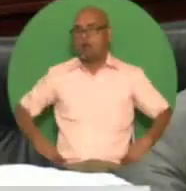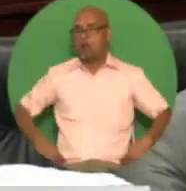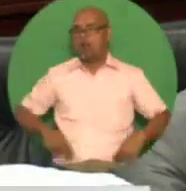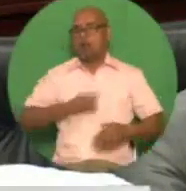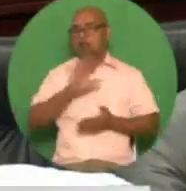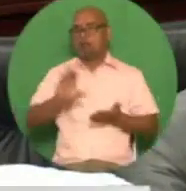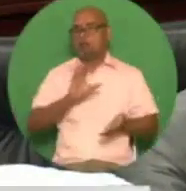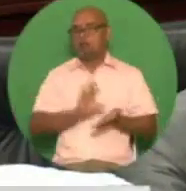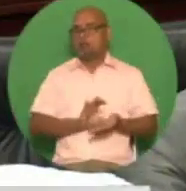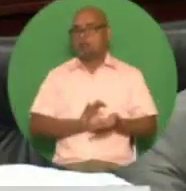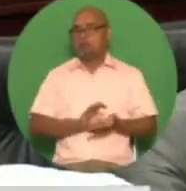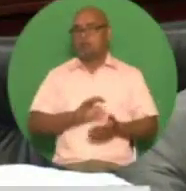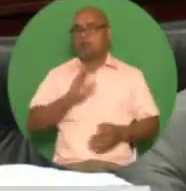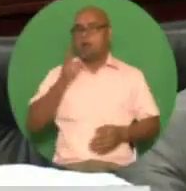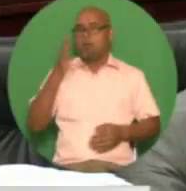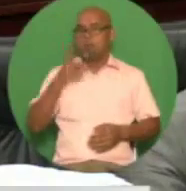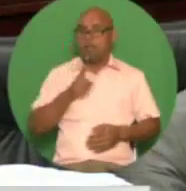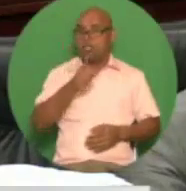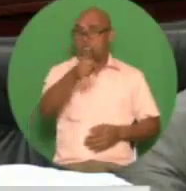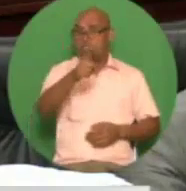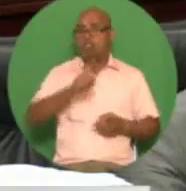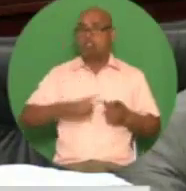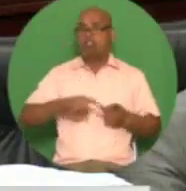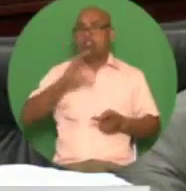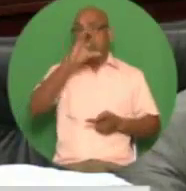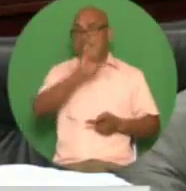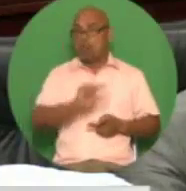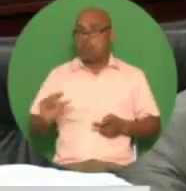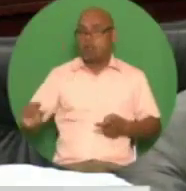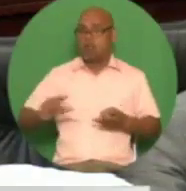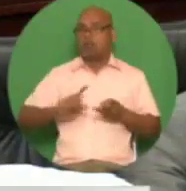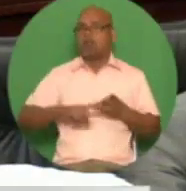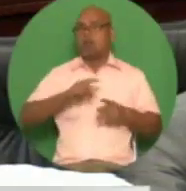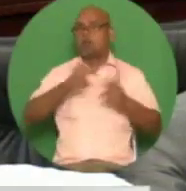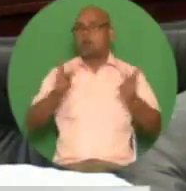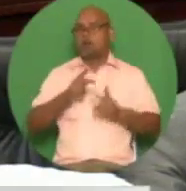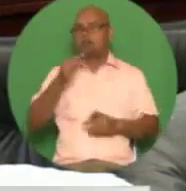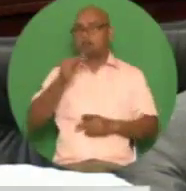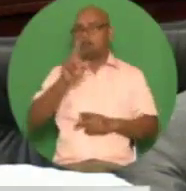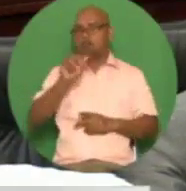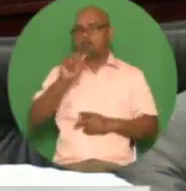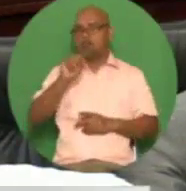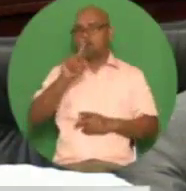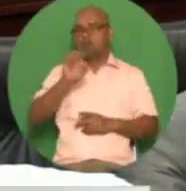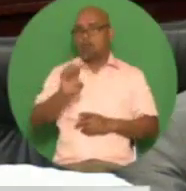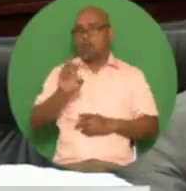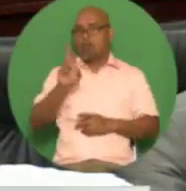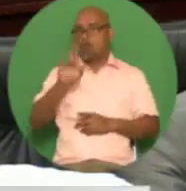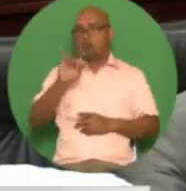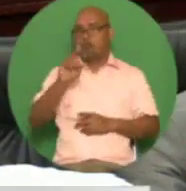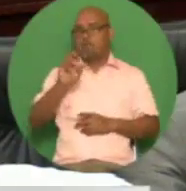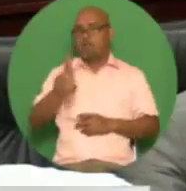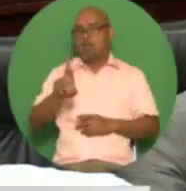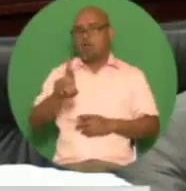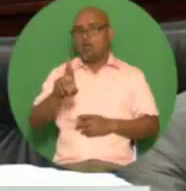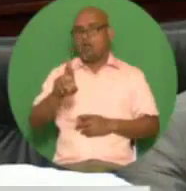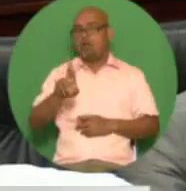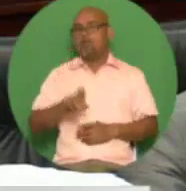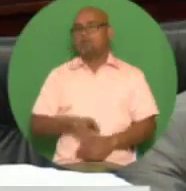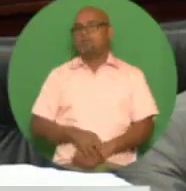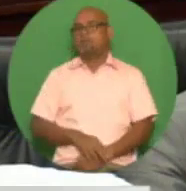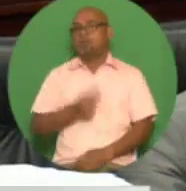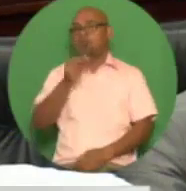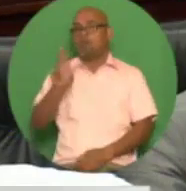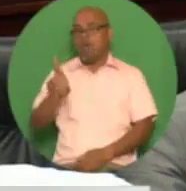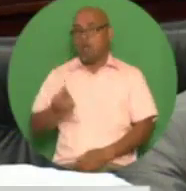shares and cedrus would remain open on a 24 hour seven day basis during the course of this fiscal year i will give due consideration to